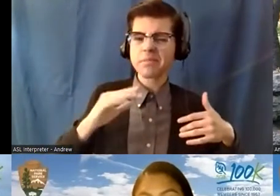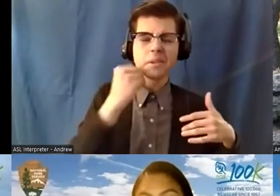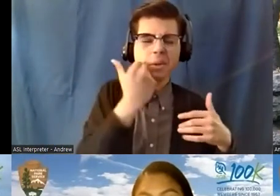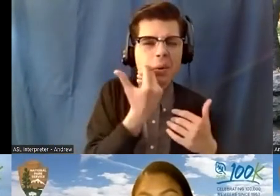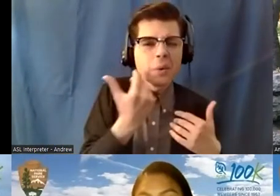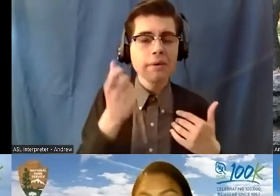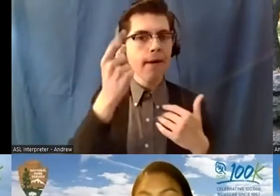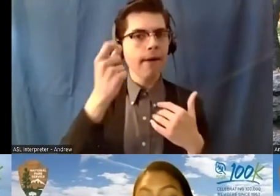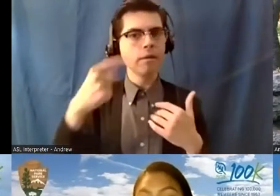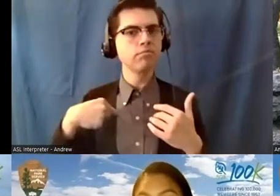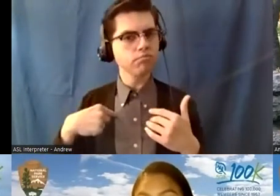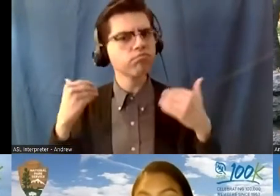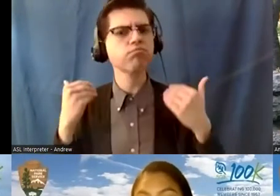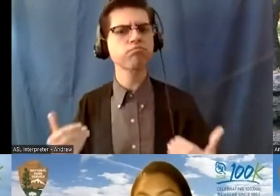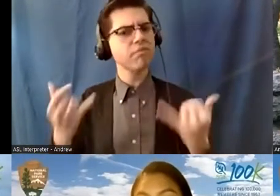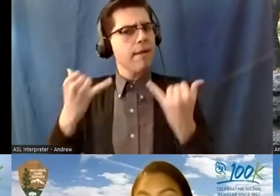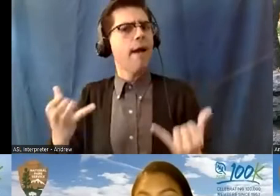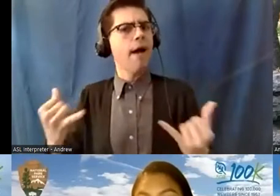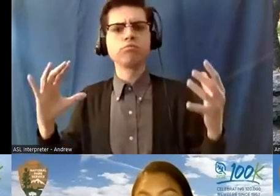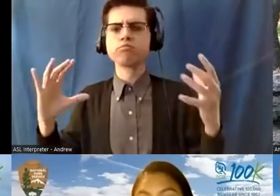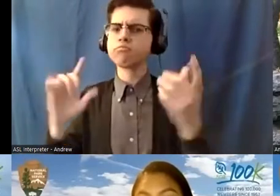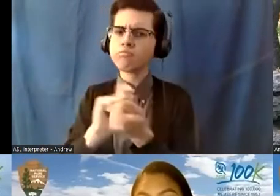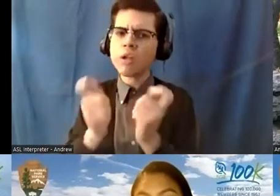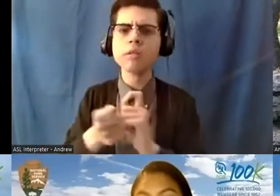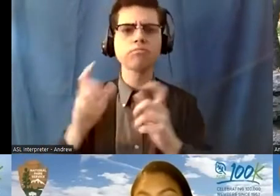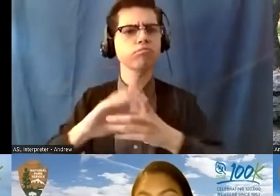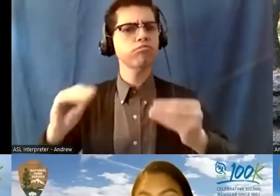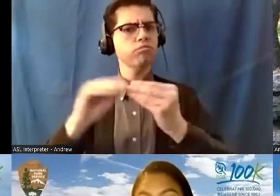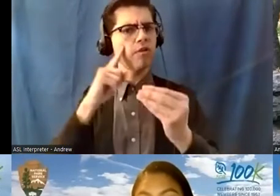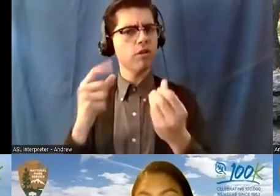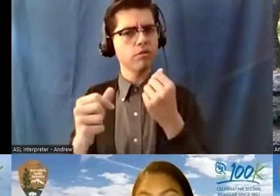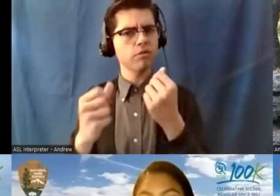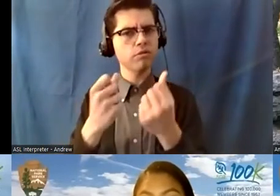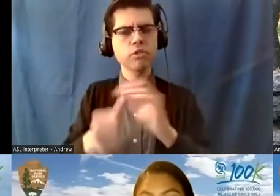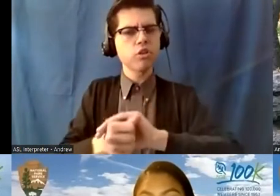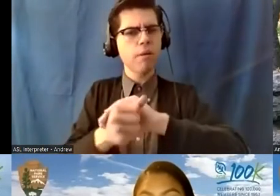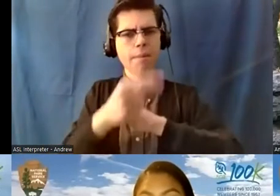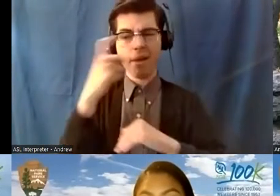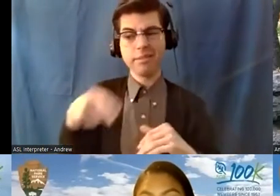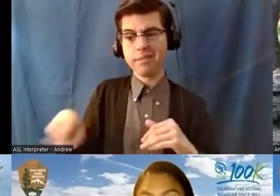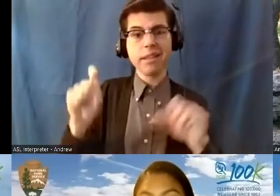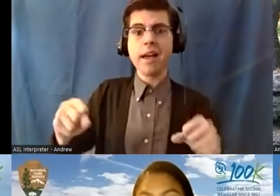can't speak for themselves. And now I give presentations to hundreds, more than a thousand people sometimes.